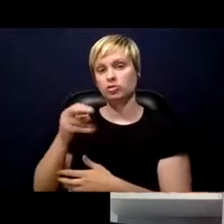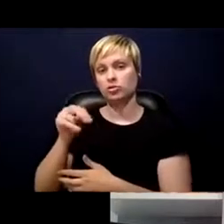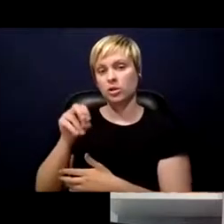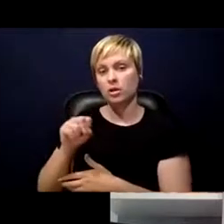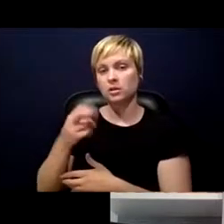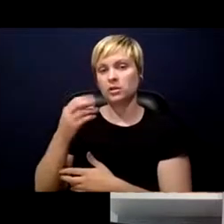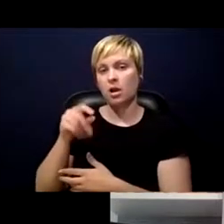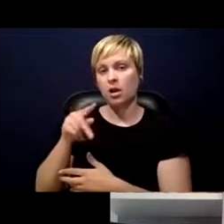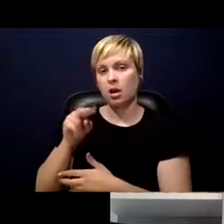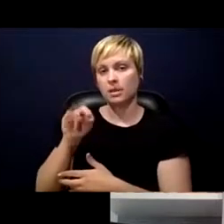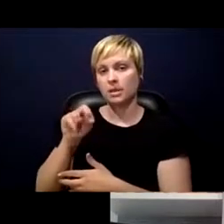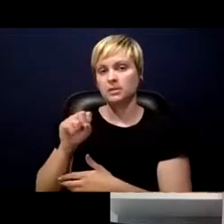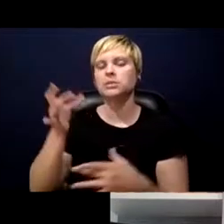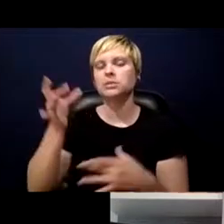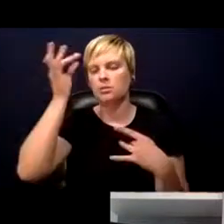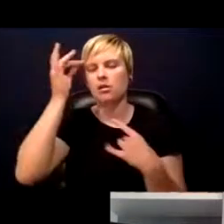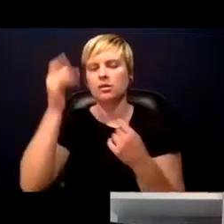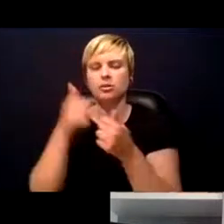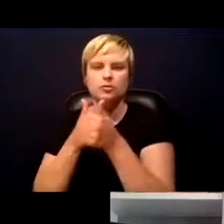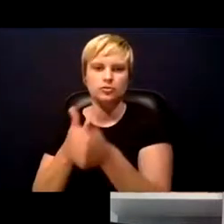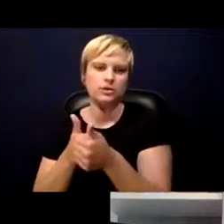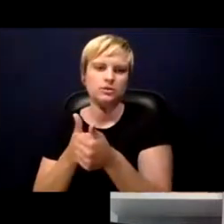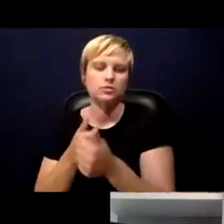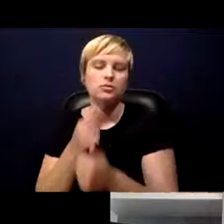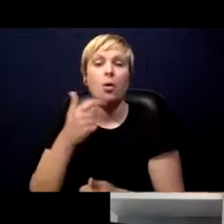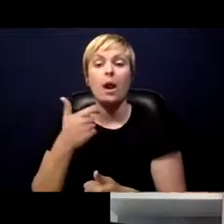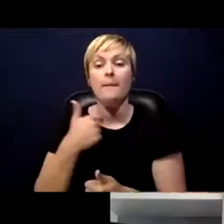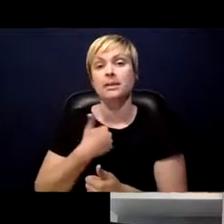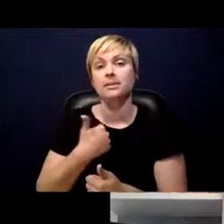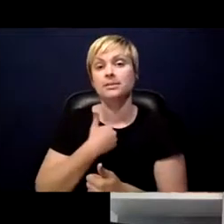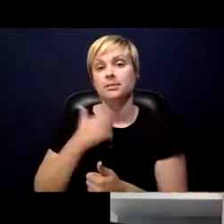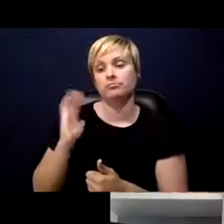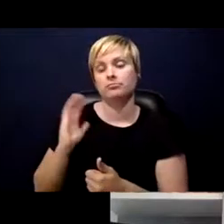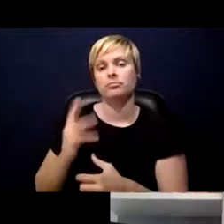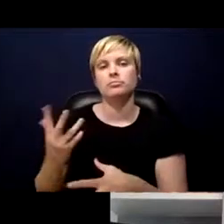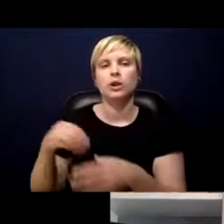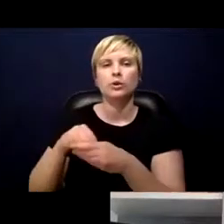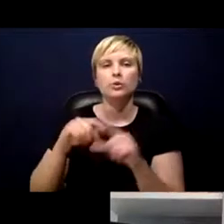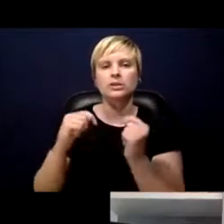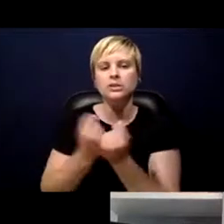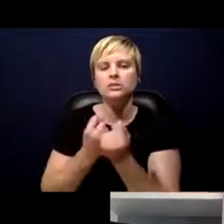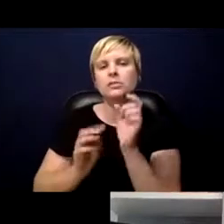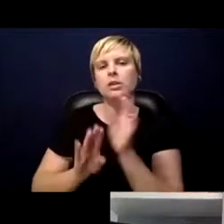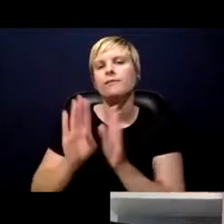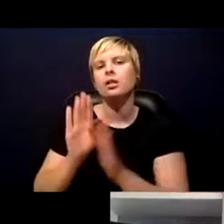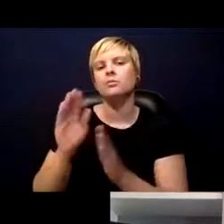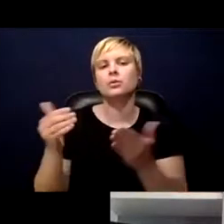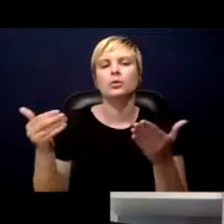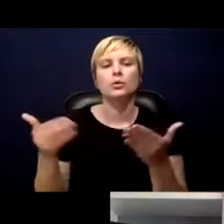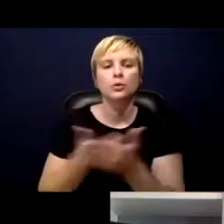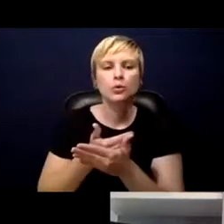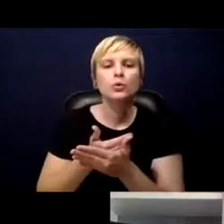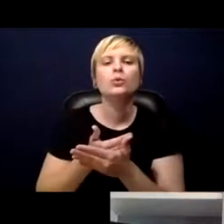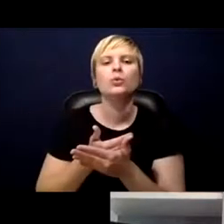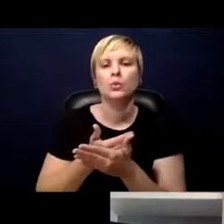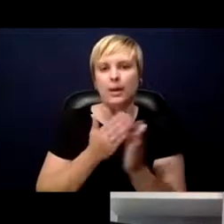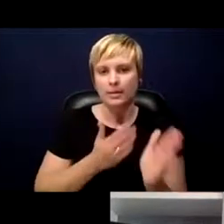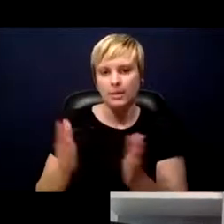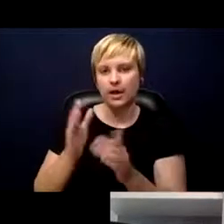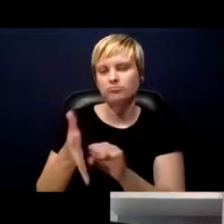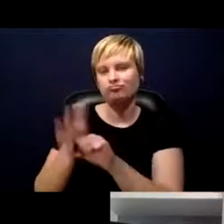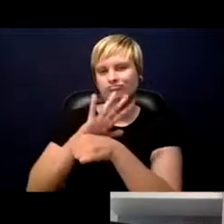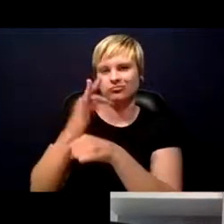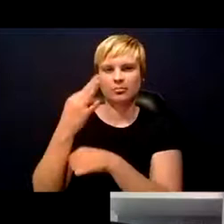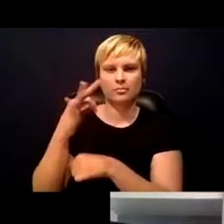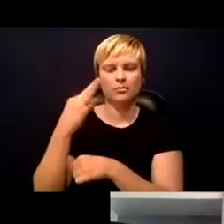of contact tracing. So I was a part of a team that developed the new course called the COVID-19 contact